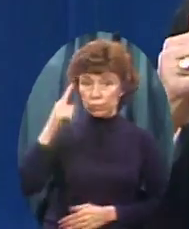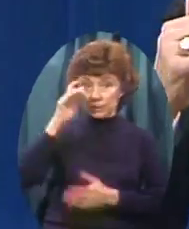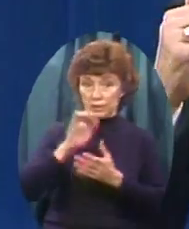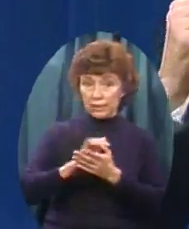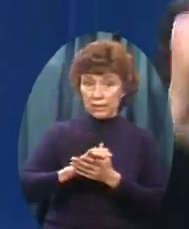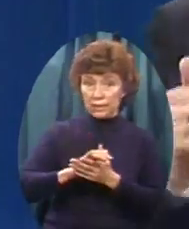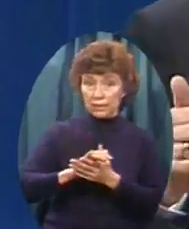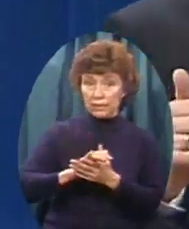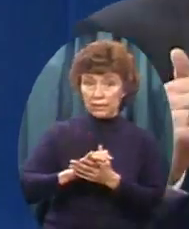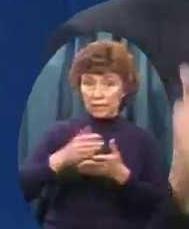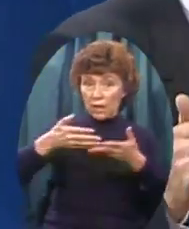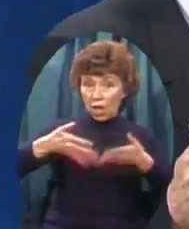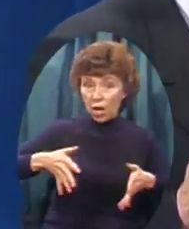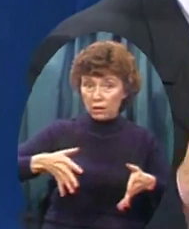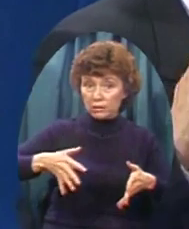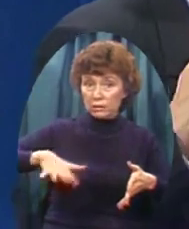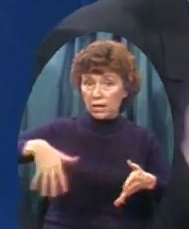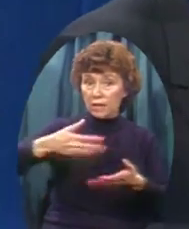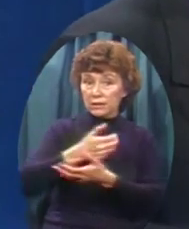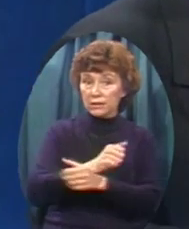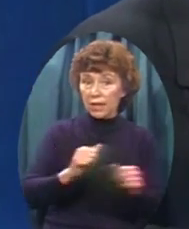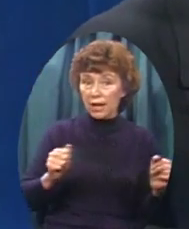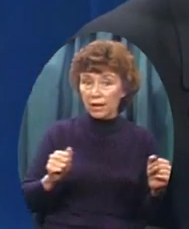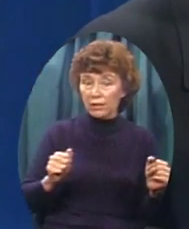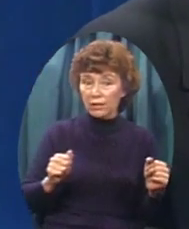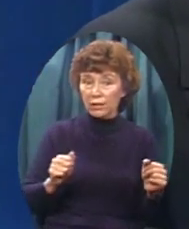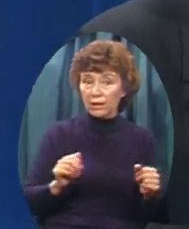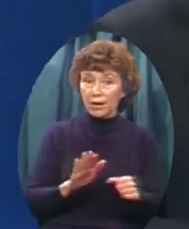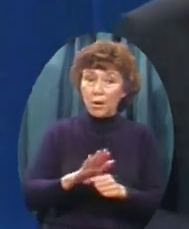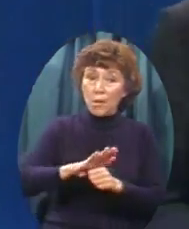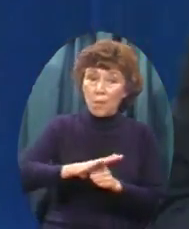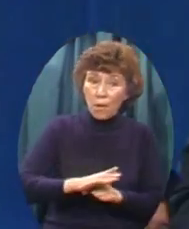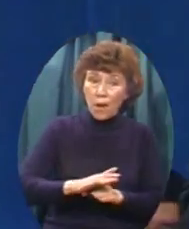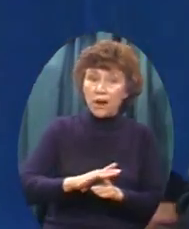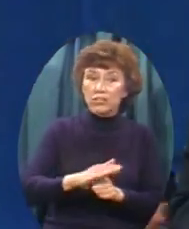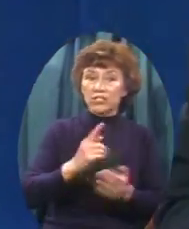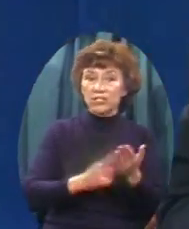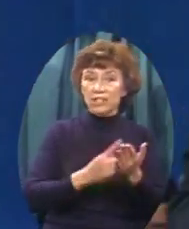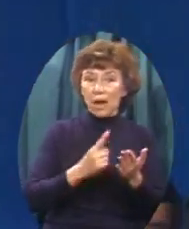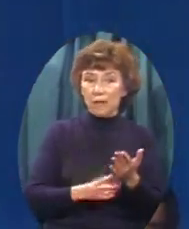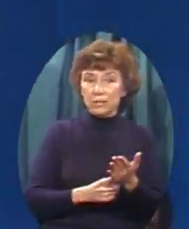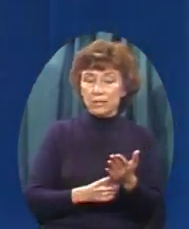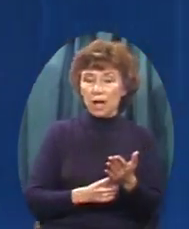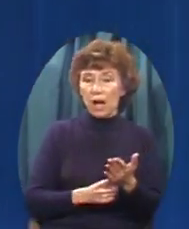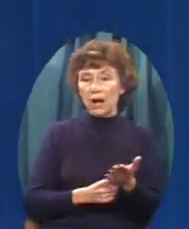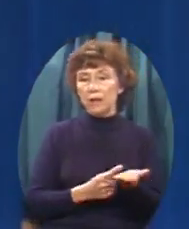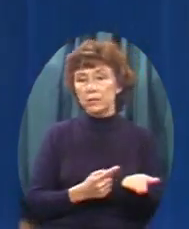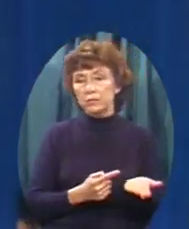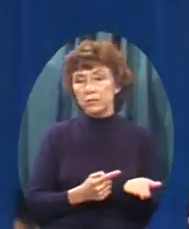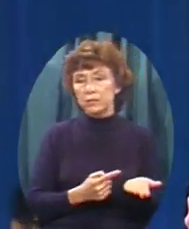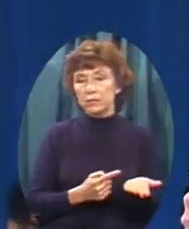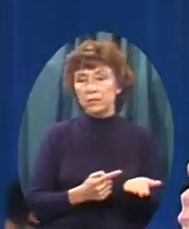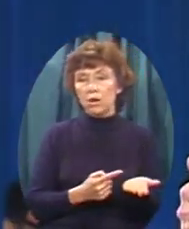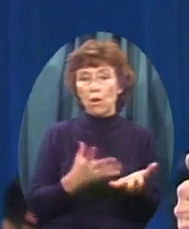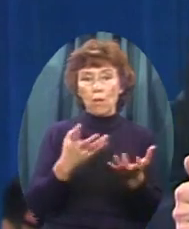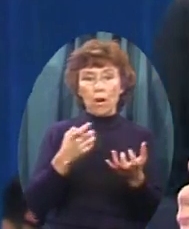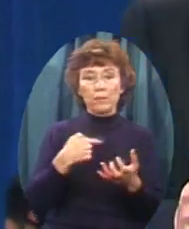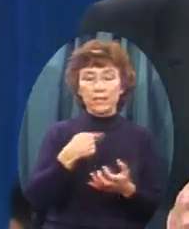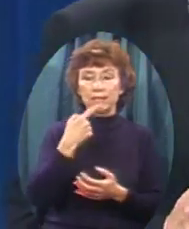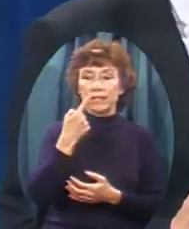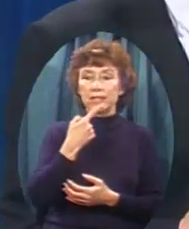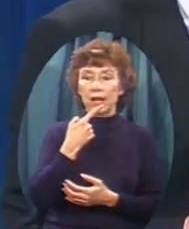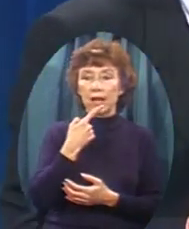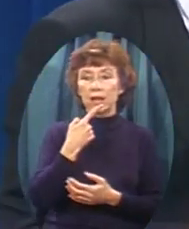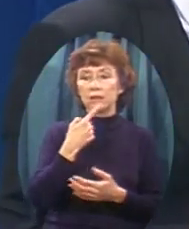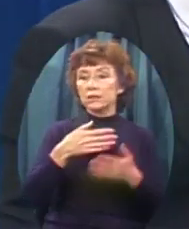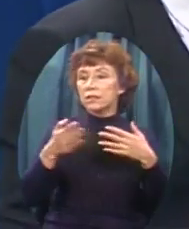And the pressure Is on there To compromise And say Hey As long as you're sincere All roads